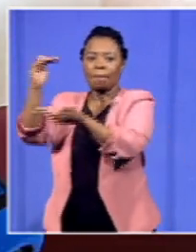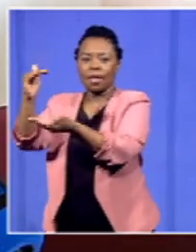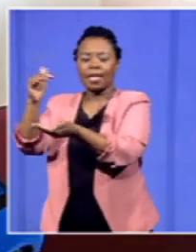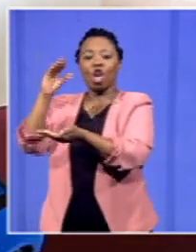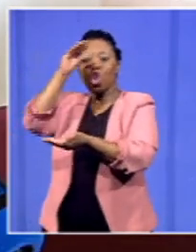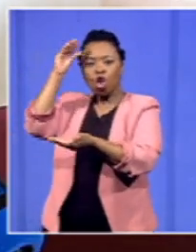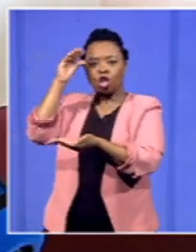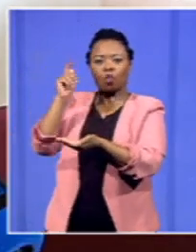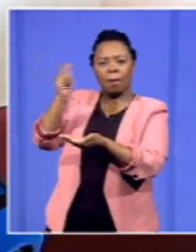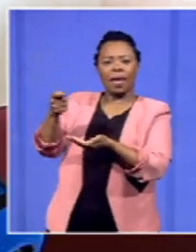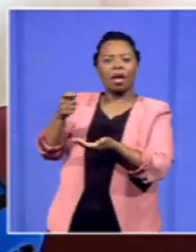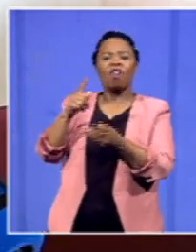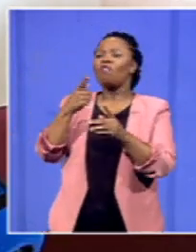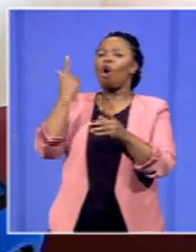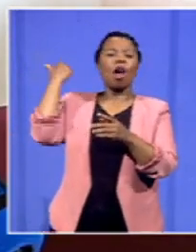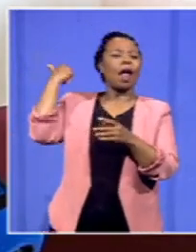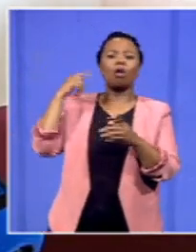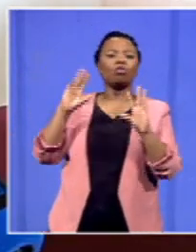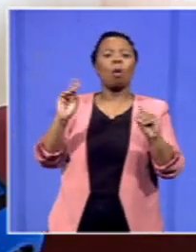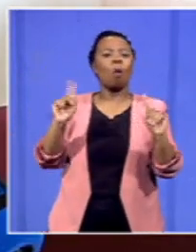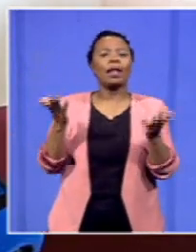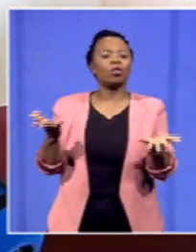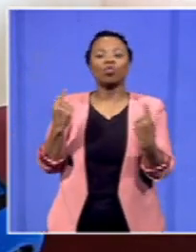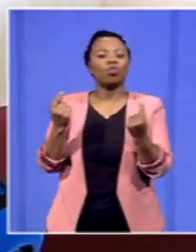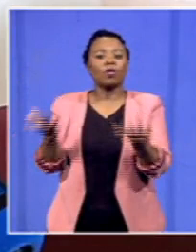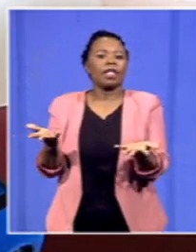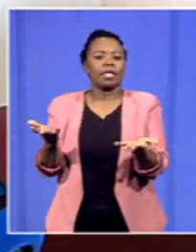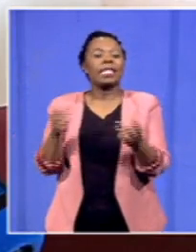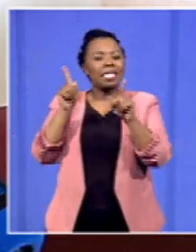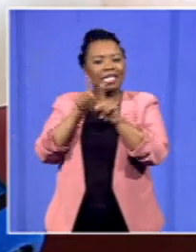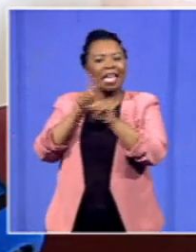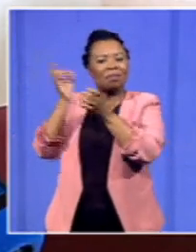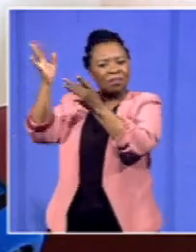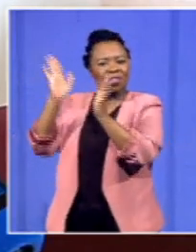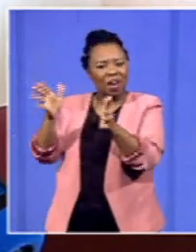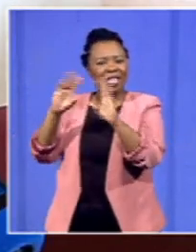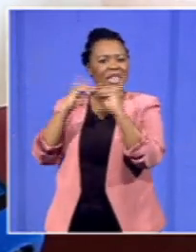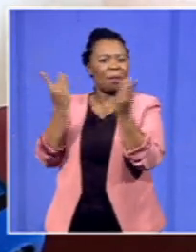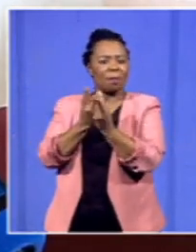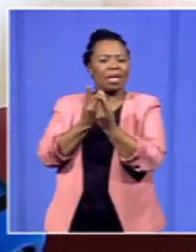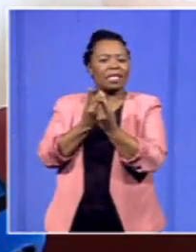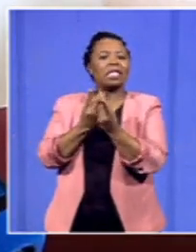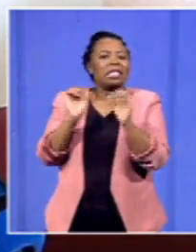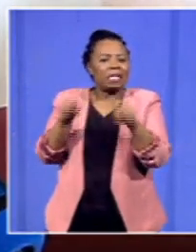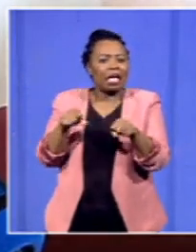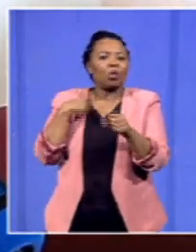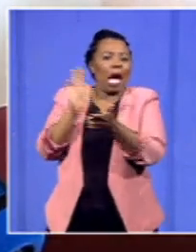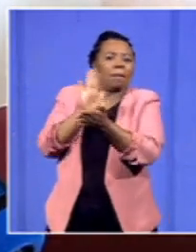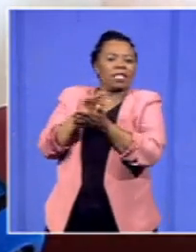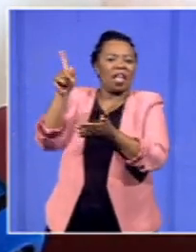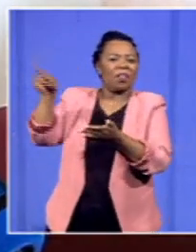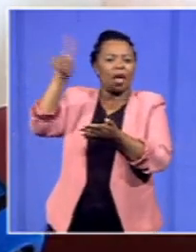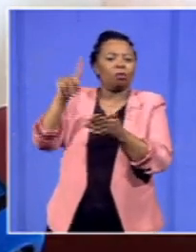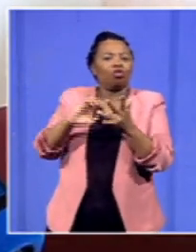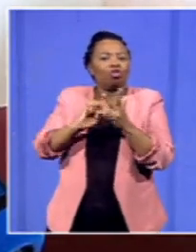stopping them all along, you know, these are some of the things that we indicated to the department that we appreciate them trying to